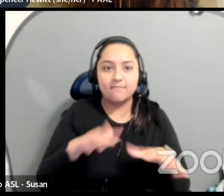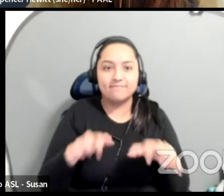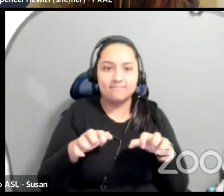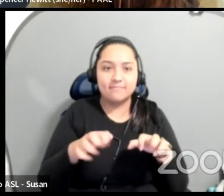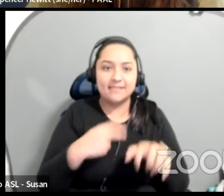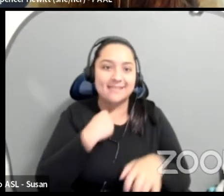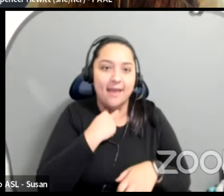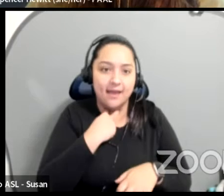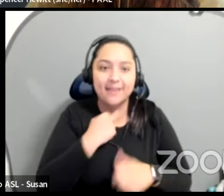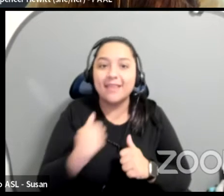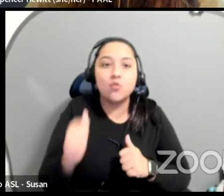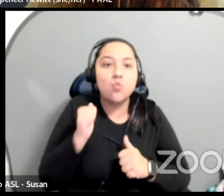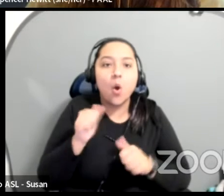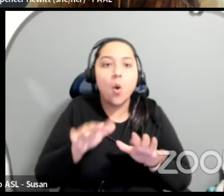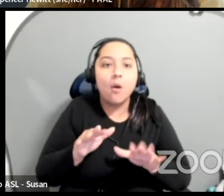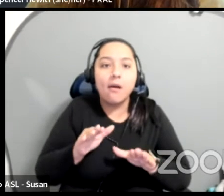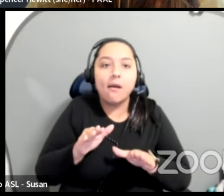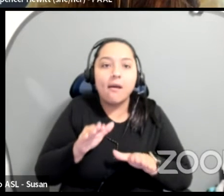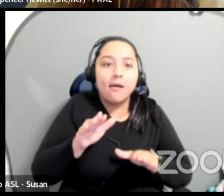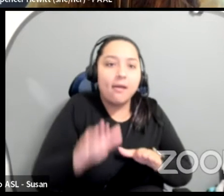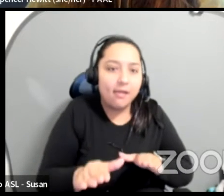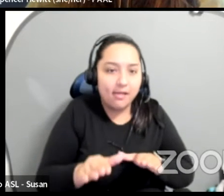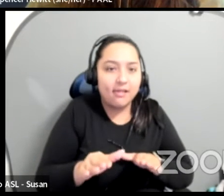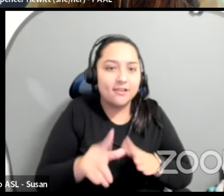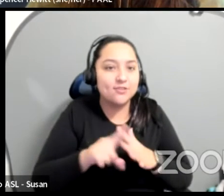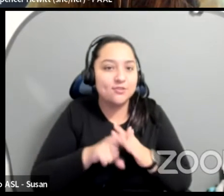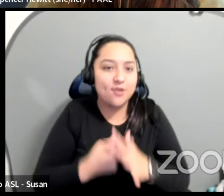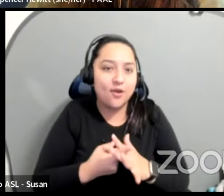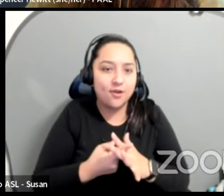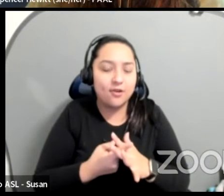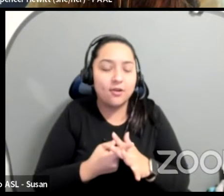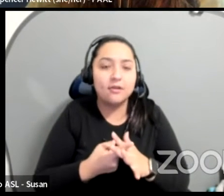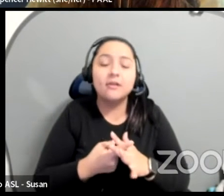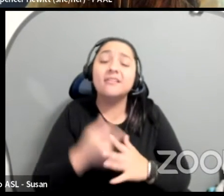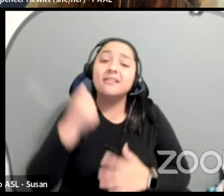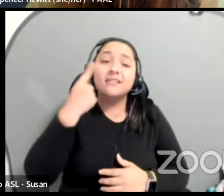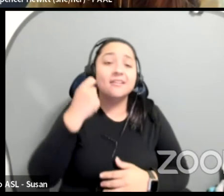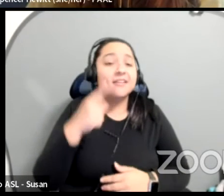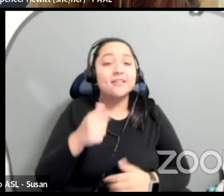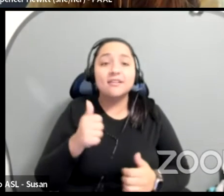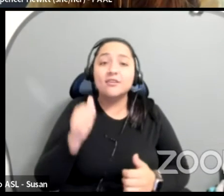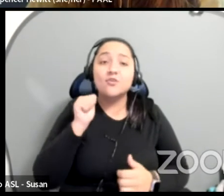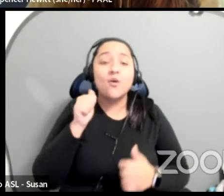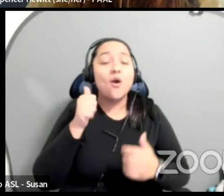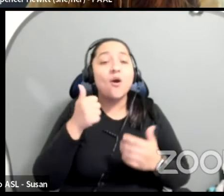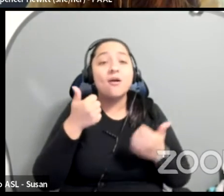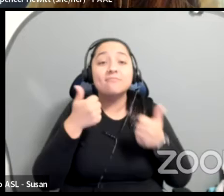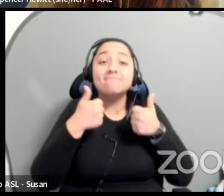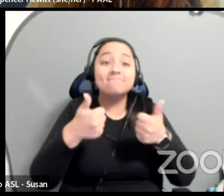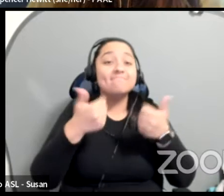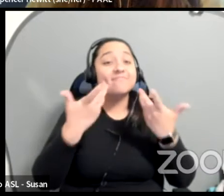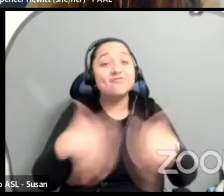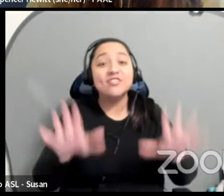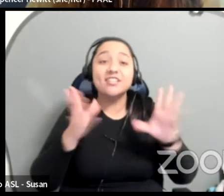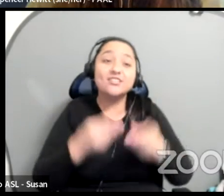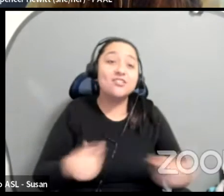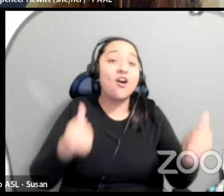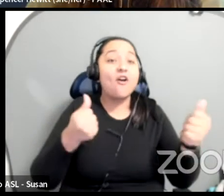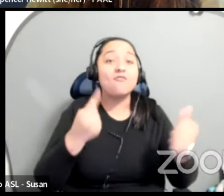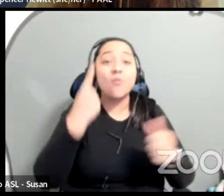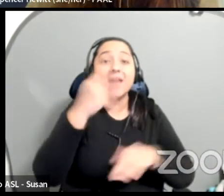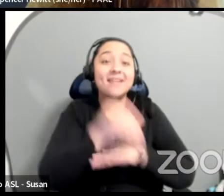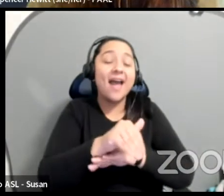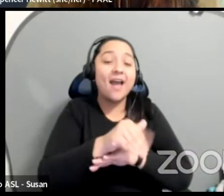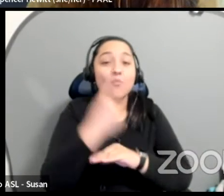take like one tiny step. So I think like, you're not going to solve this overnight. You're not going to solve this over one season, but what happens